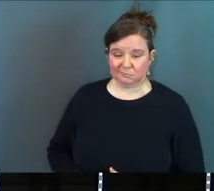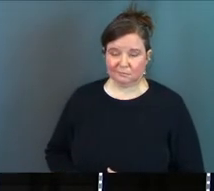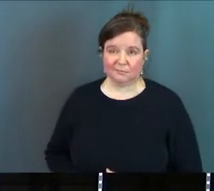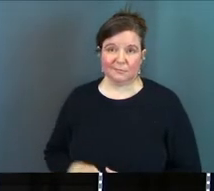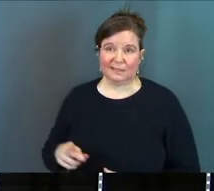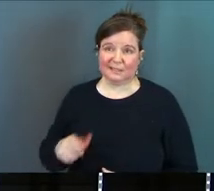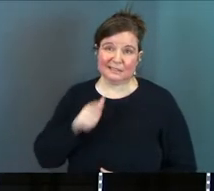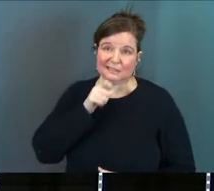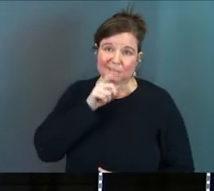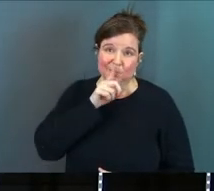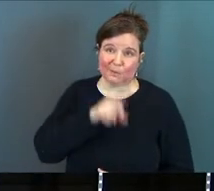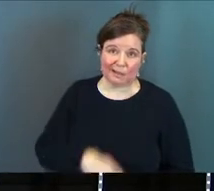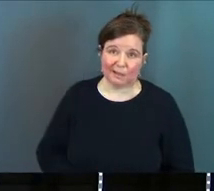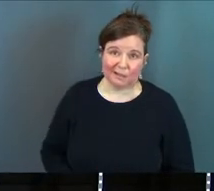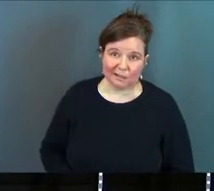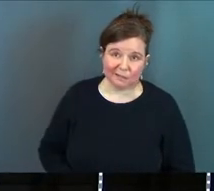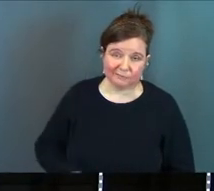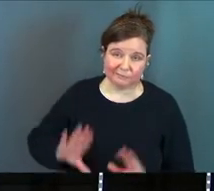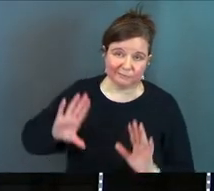and this isn't real